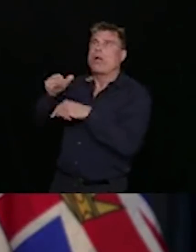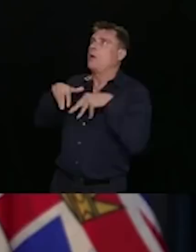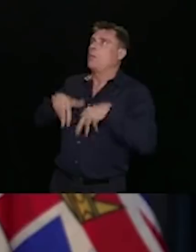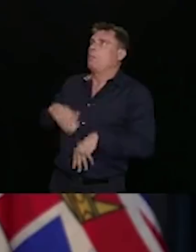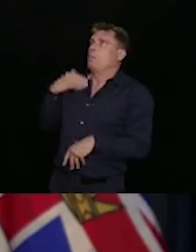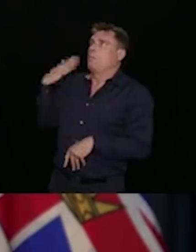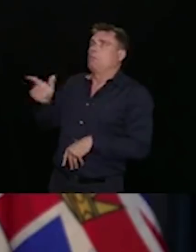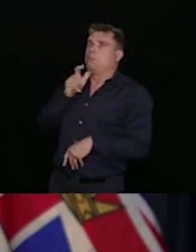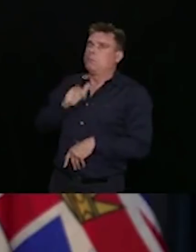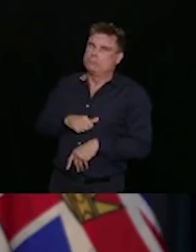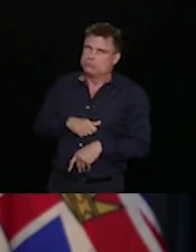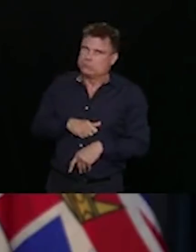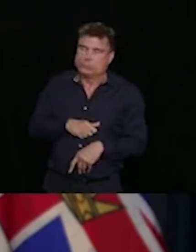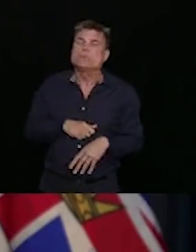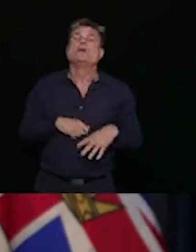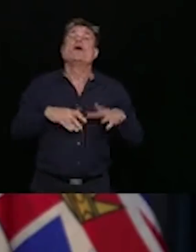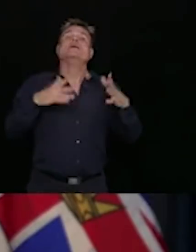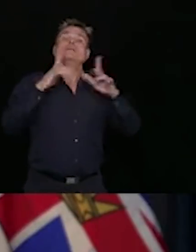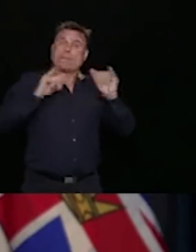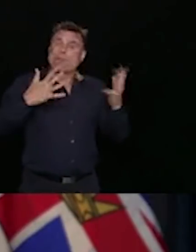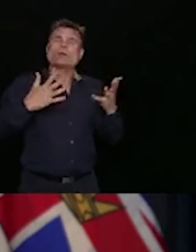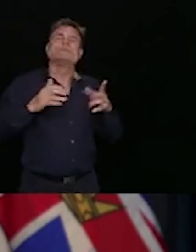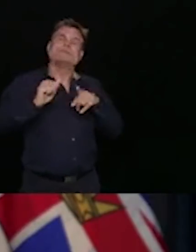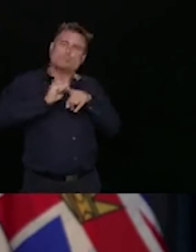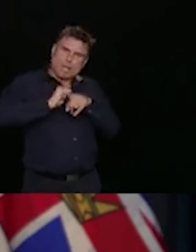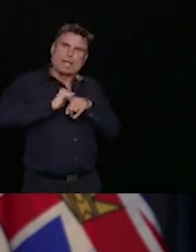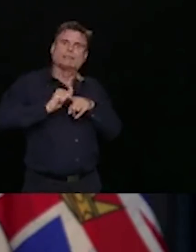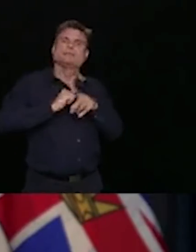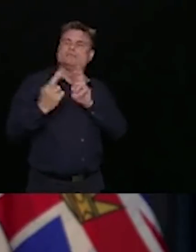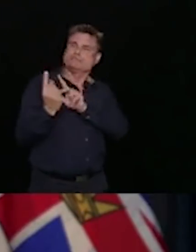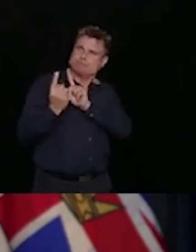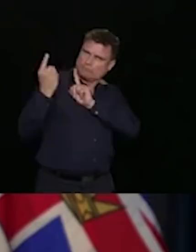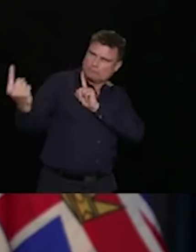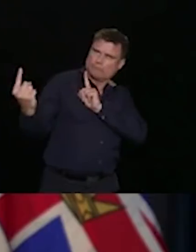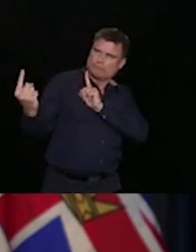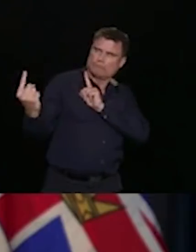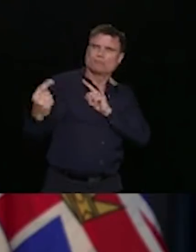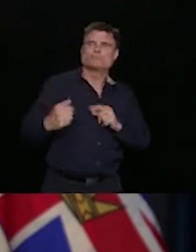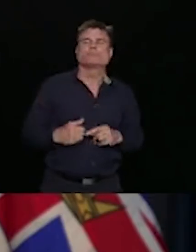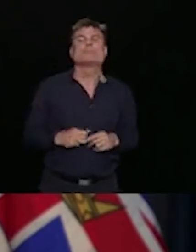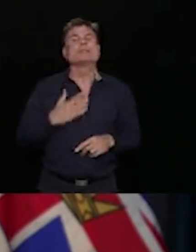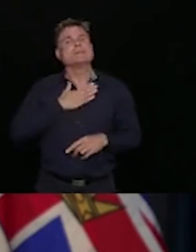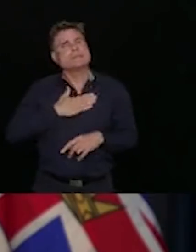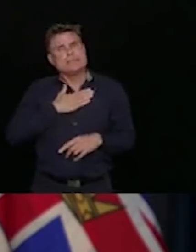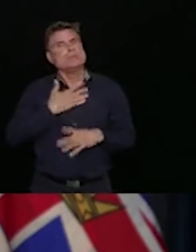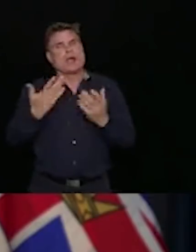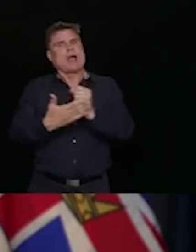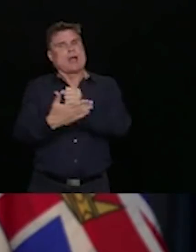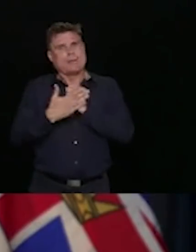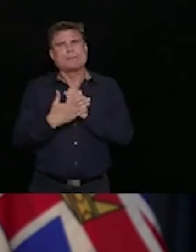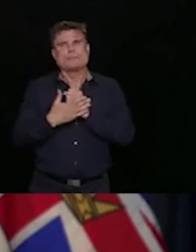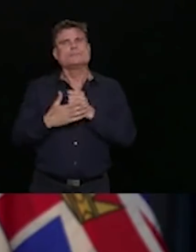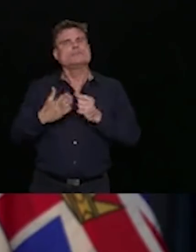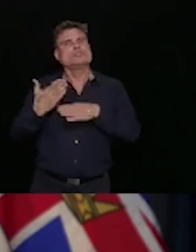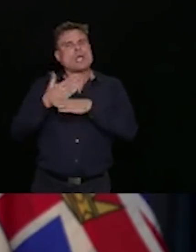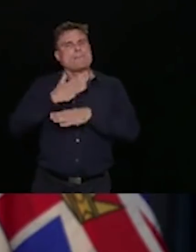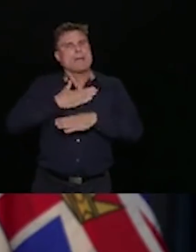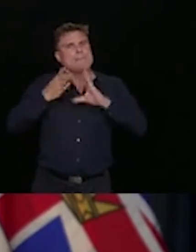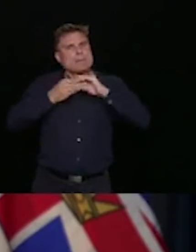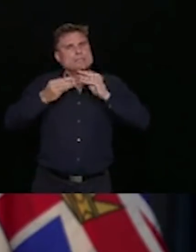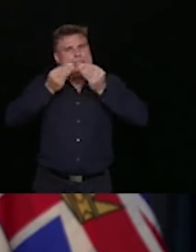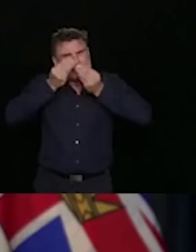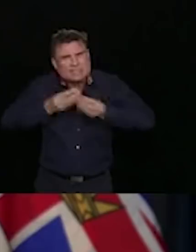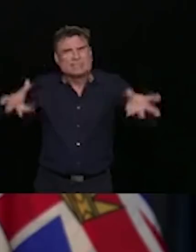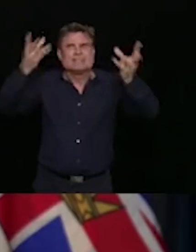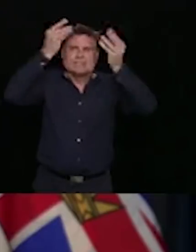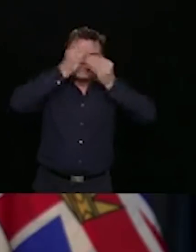had over the last few months. Help us spread the message to socialize safely so we can keep COVID-19 low